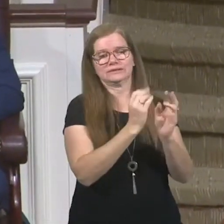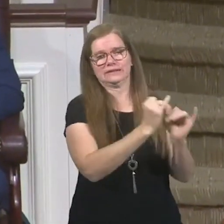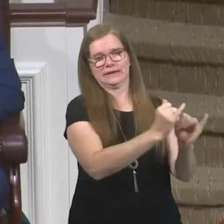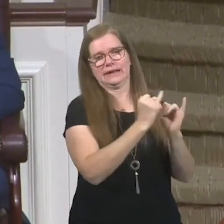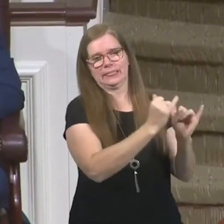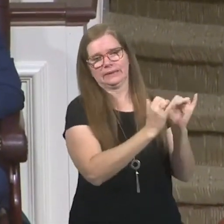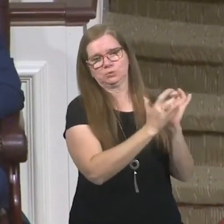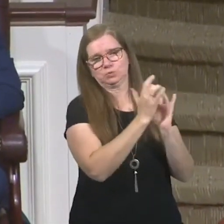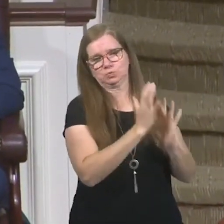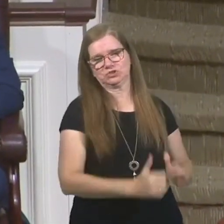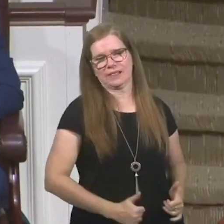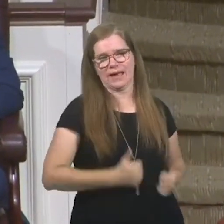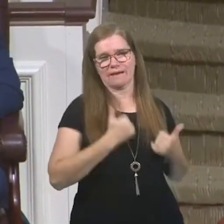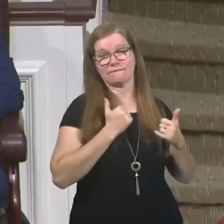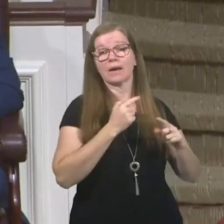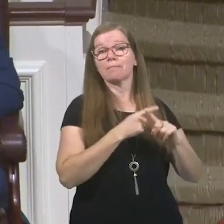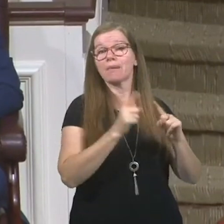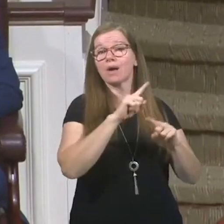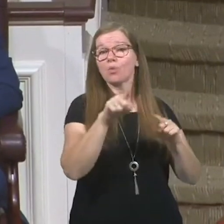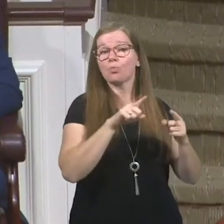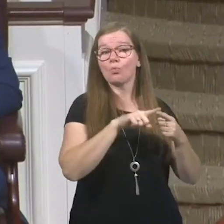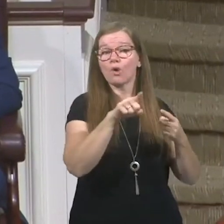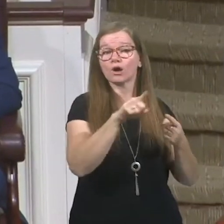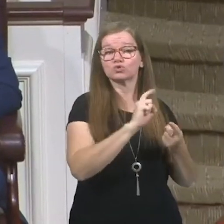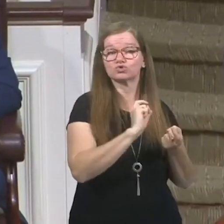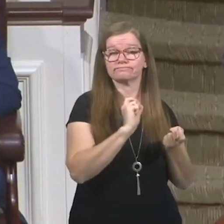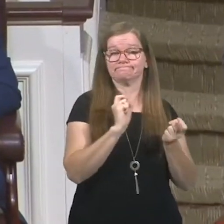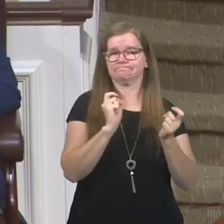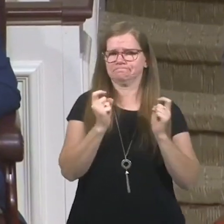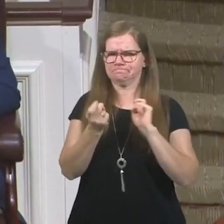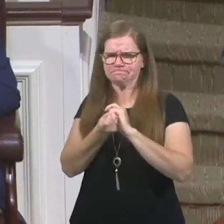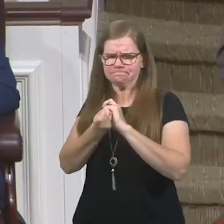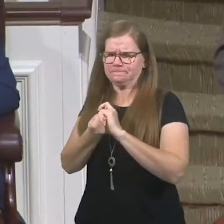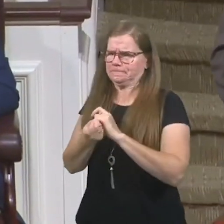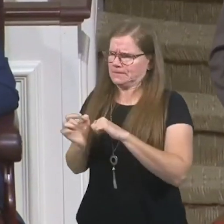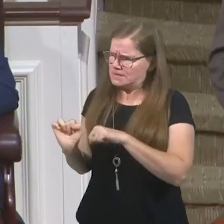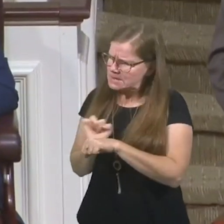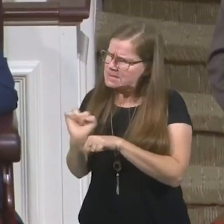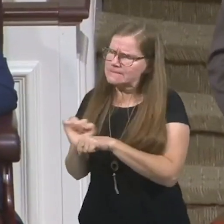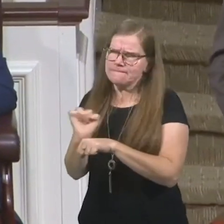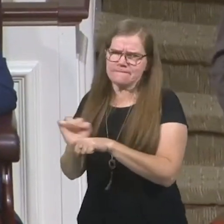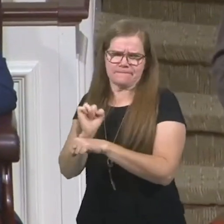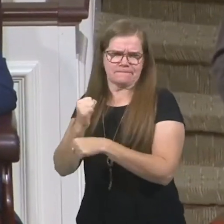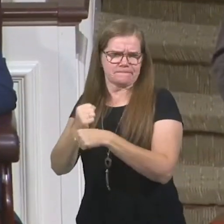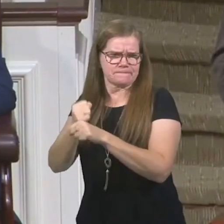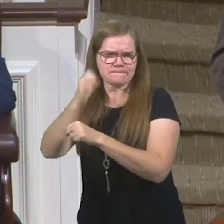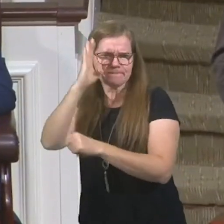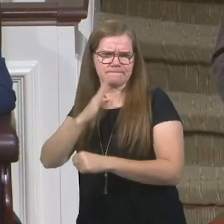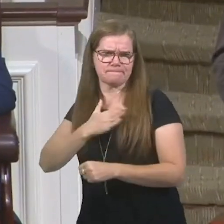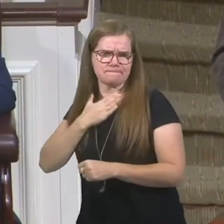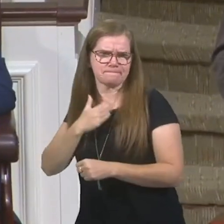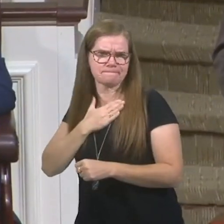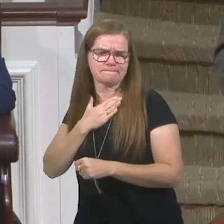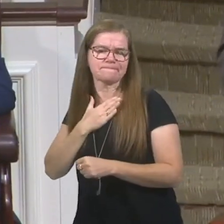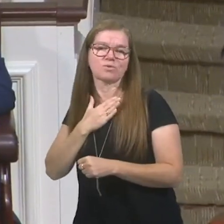the tables turn drastically whenever you intensely try to please the Lord Jesus with your life.